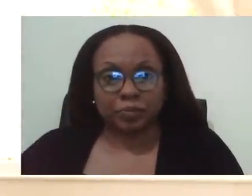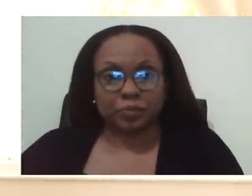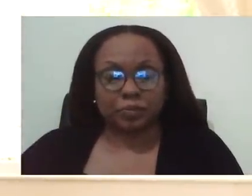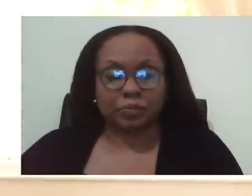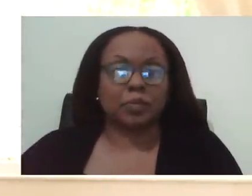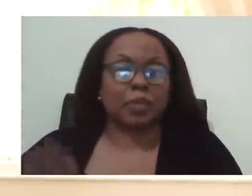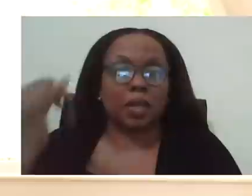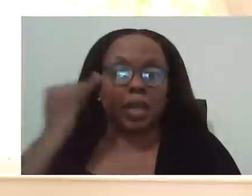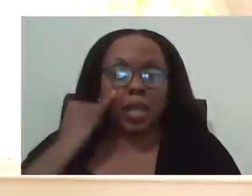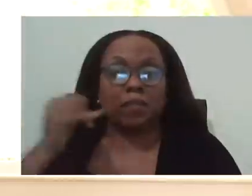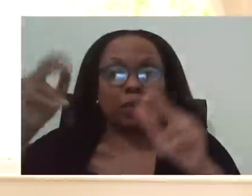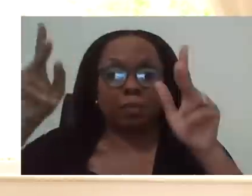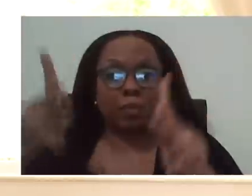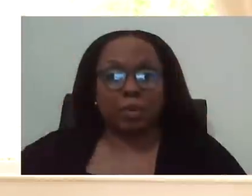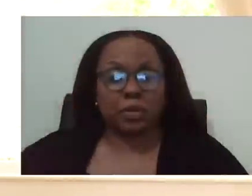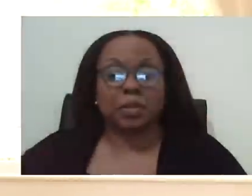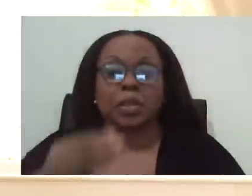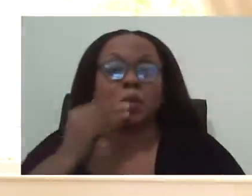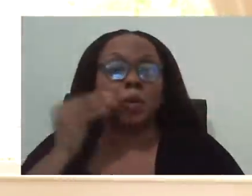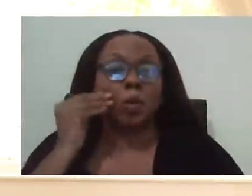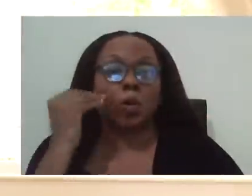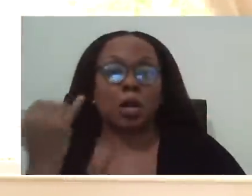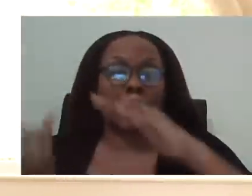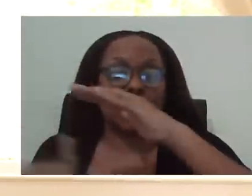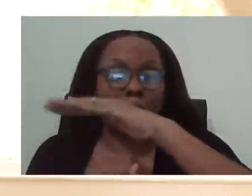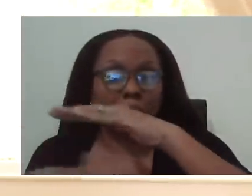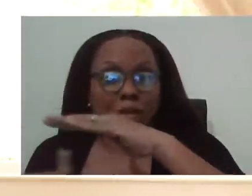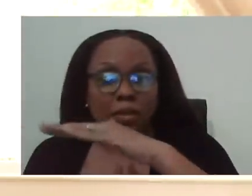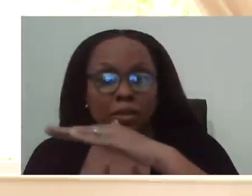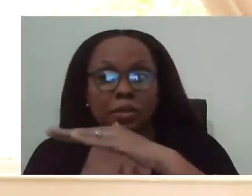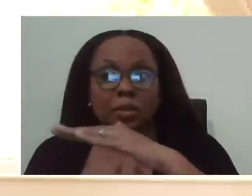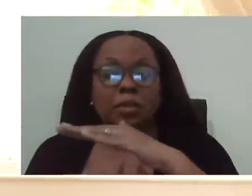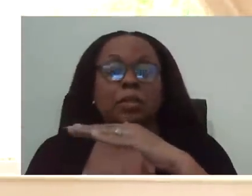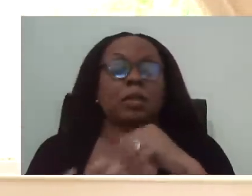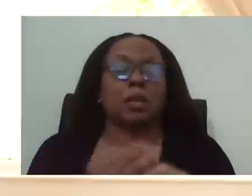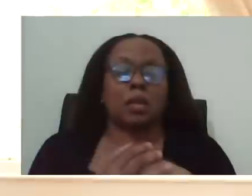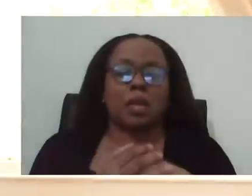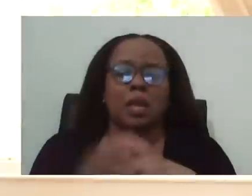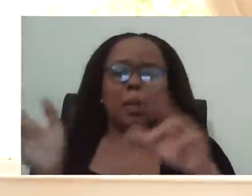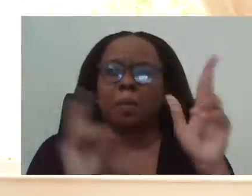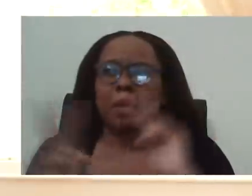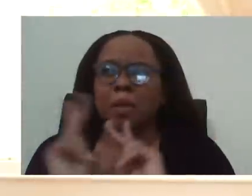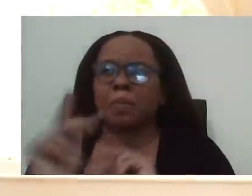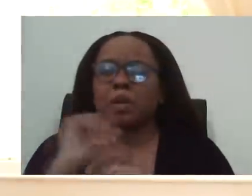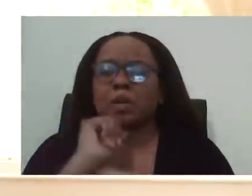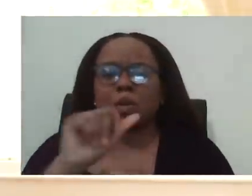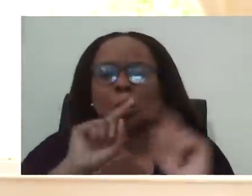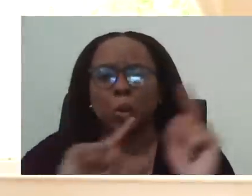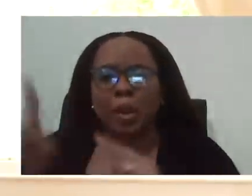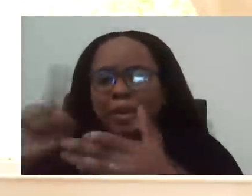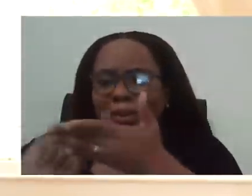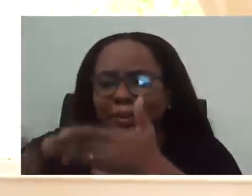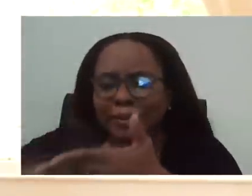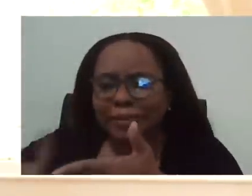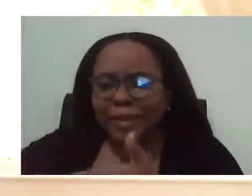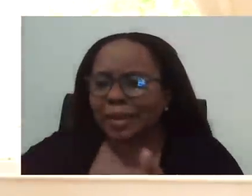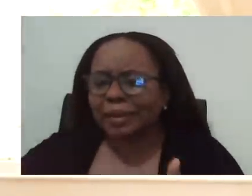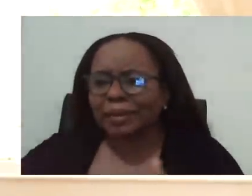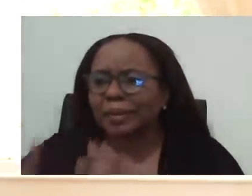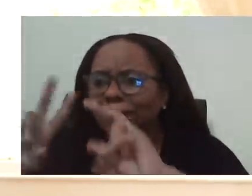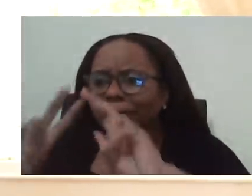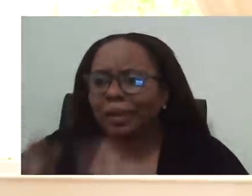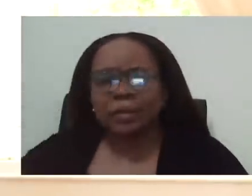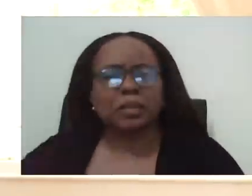this is a persistent complaint coming from people who are at home. I've been home X number of days and